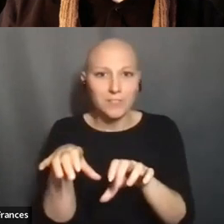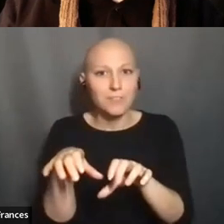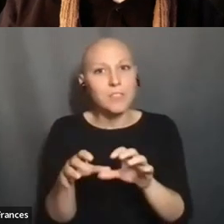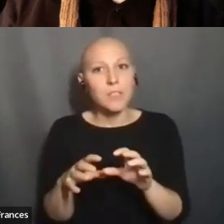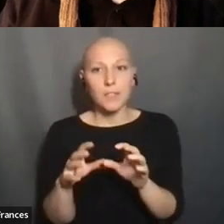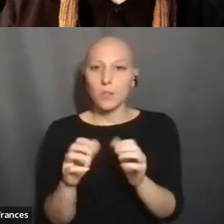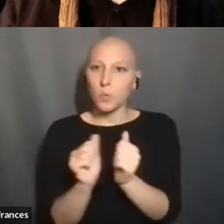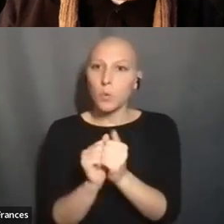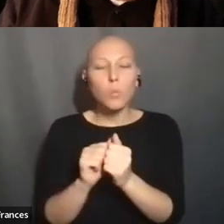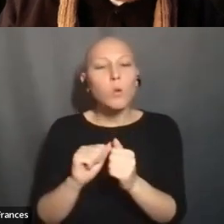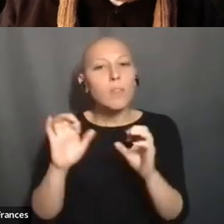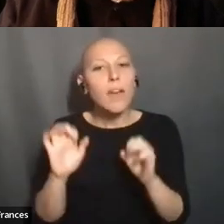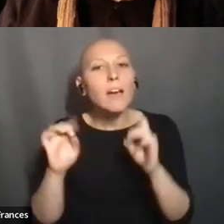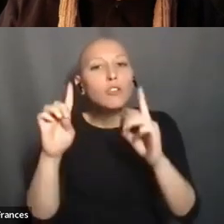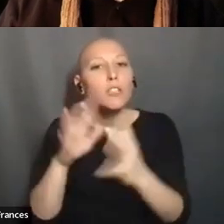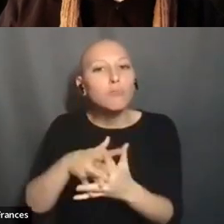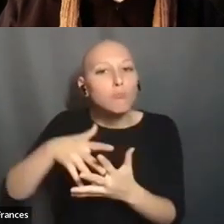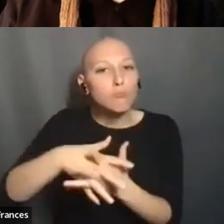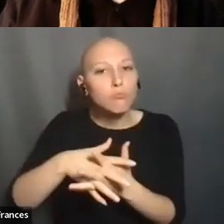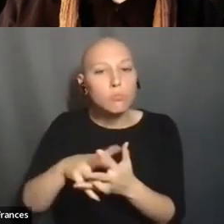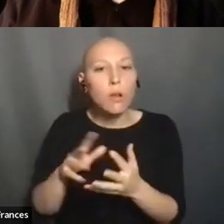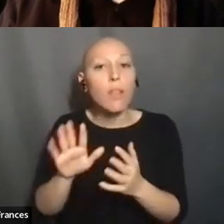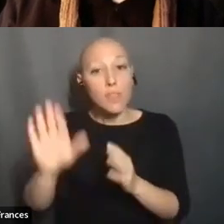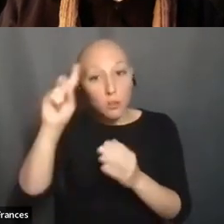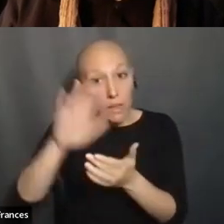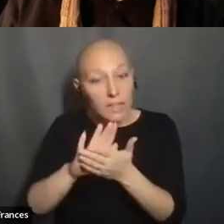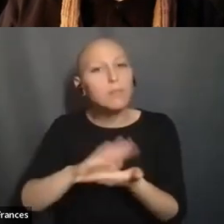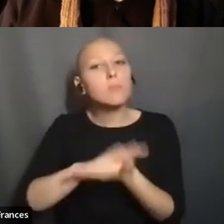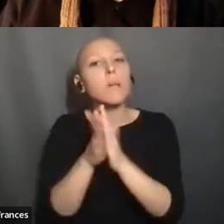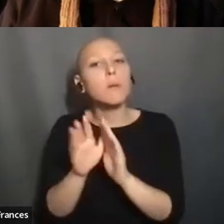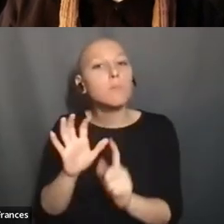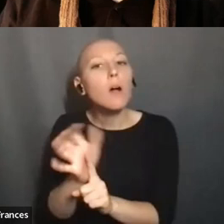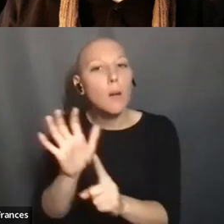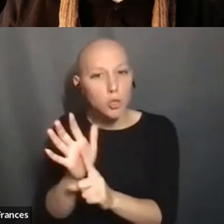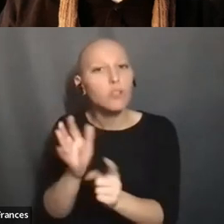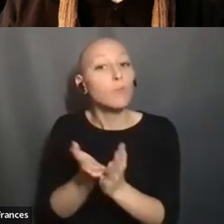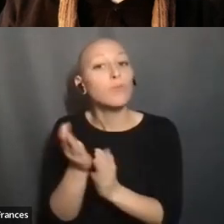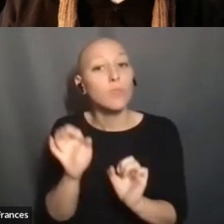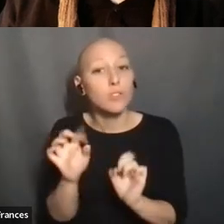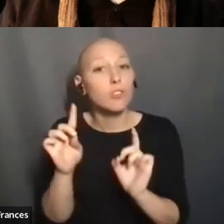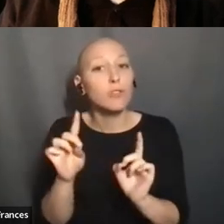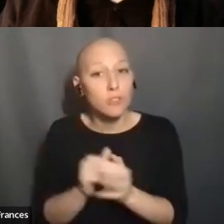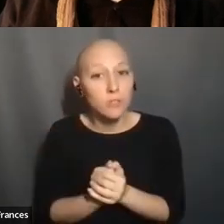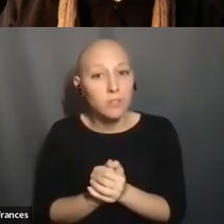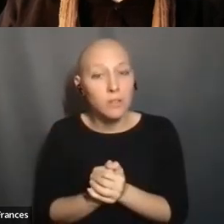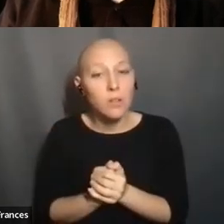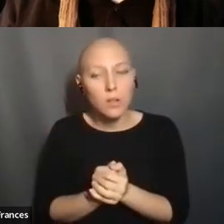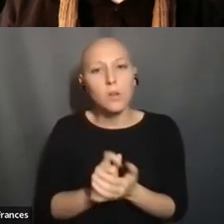POPULARIZING A LOT OF THEIR BELIEFS. AND SO I THINK WE NEED TO, YOU KNOW, THINK ABOUT HOW